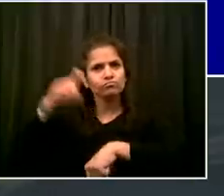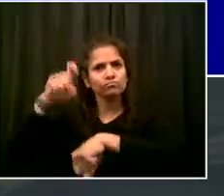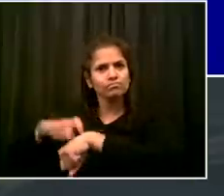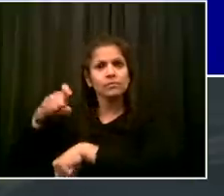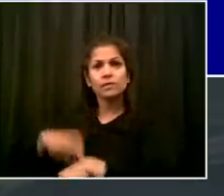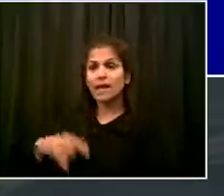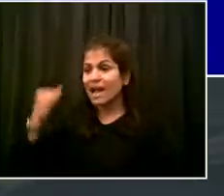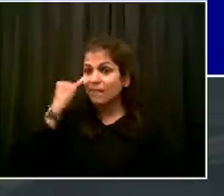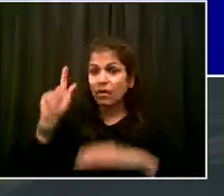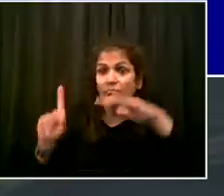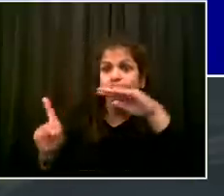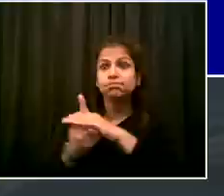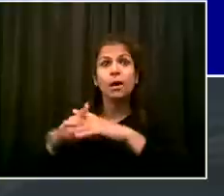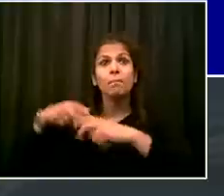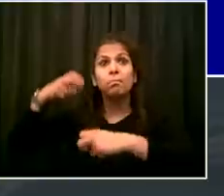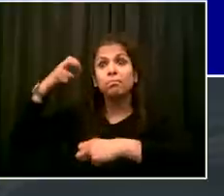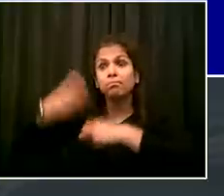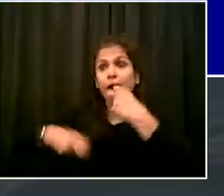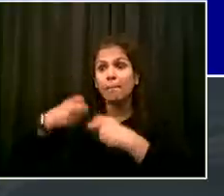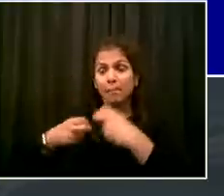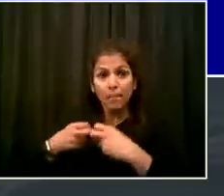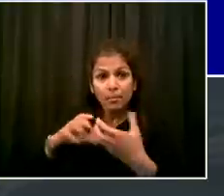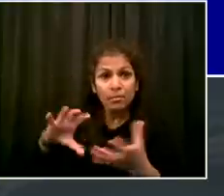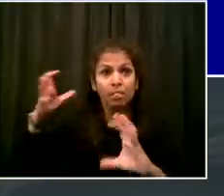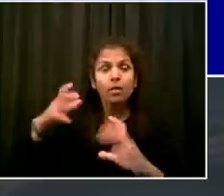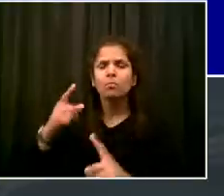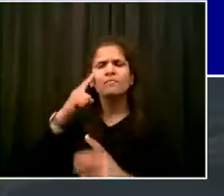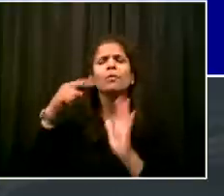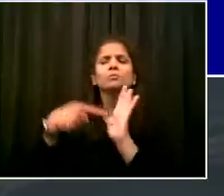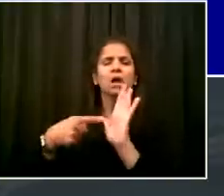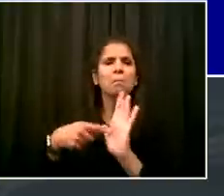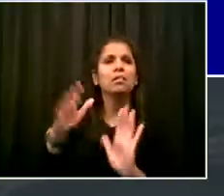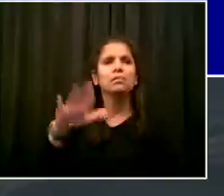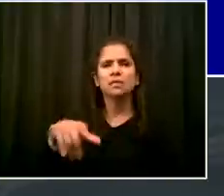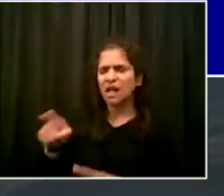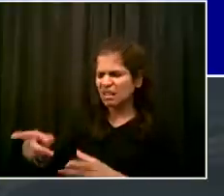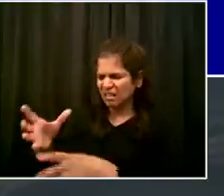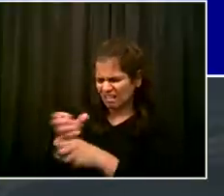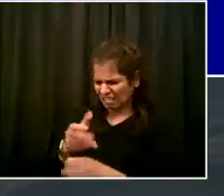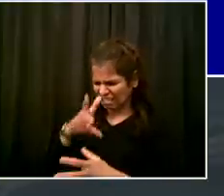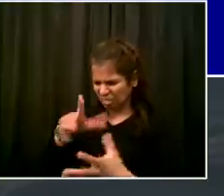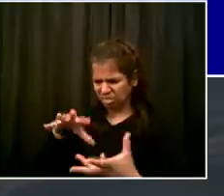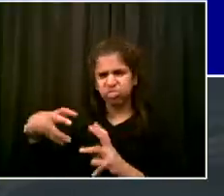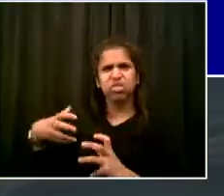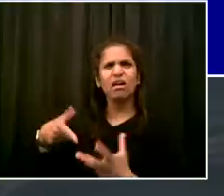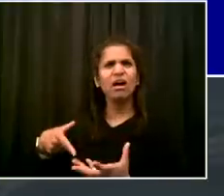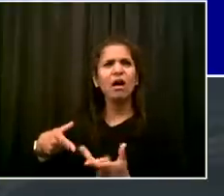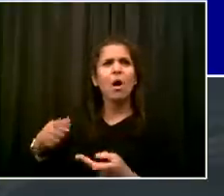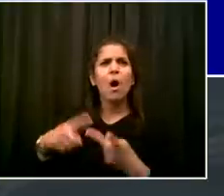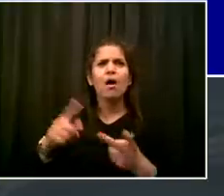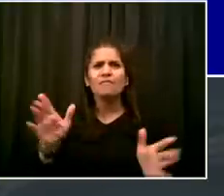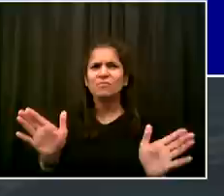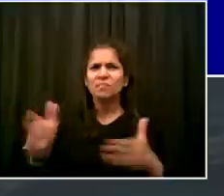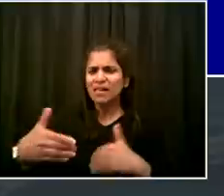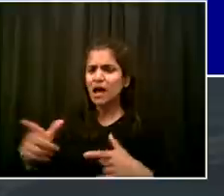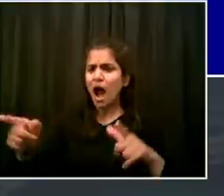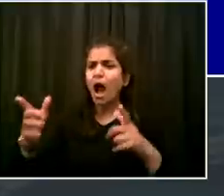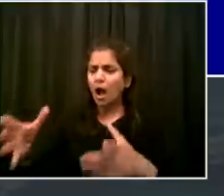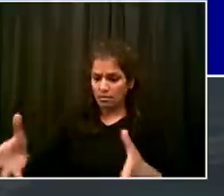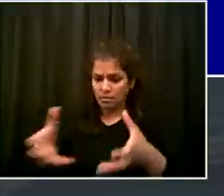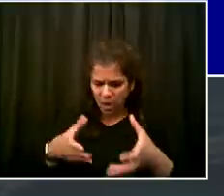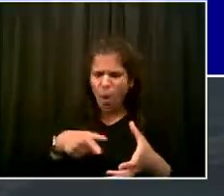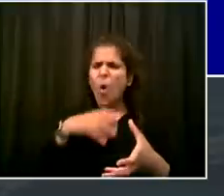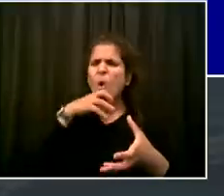very important that you are getting something that you will eat. And this is emergency food, but it still must meet key standards.